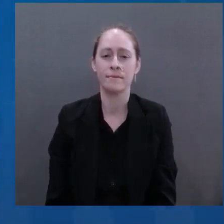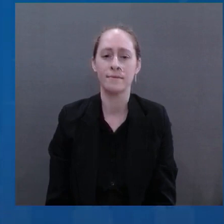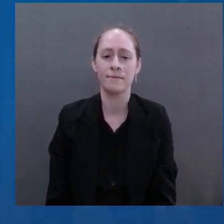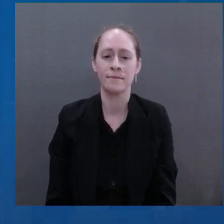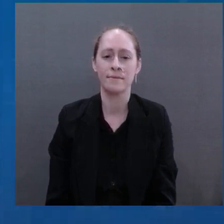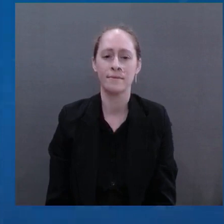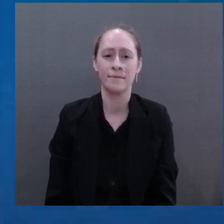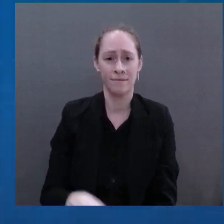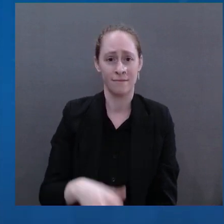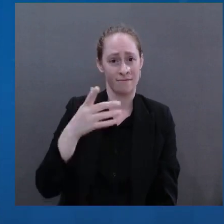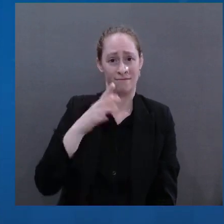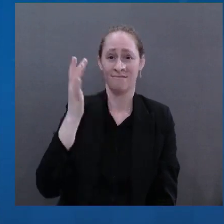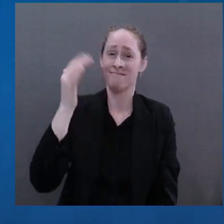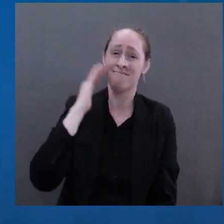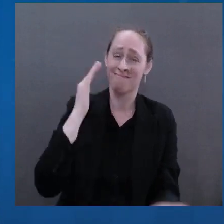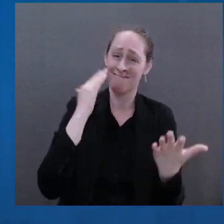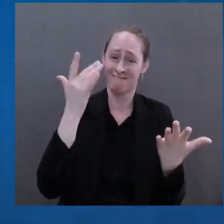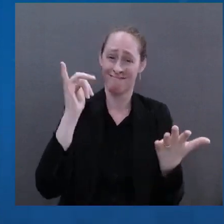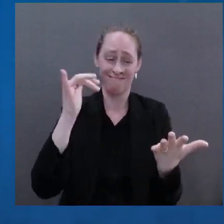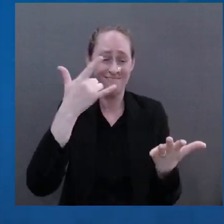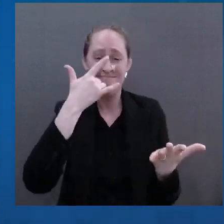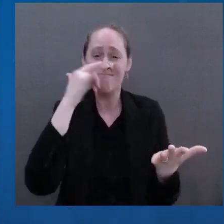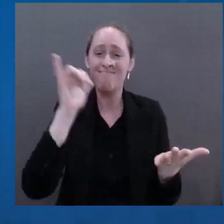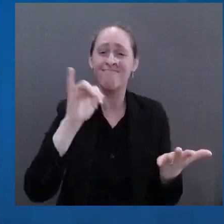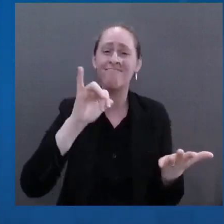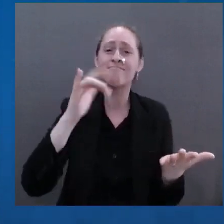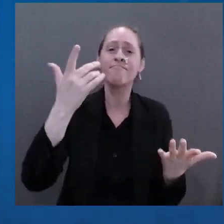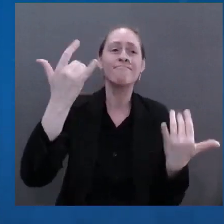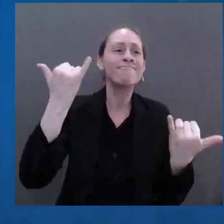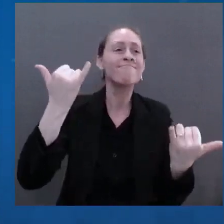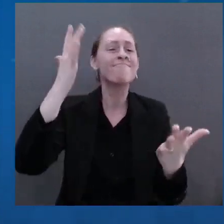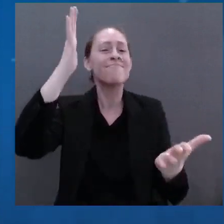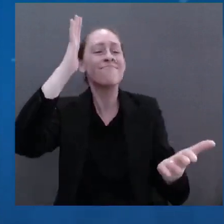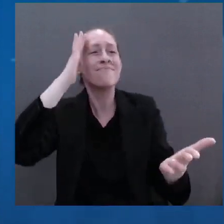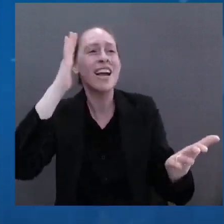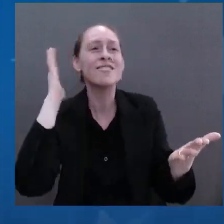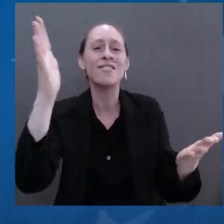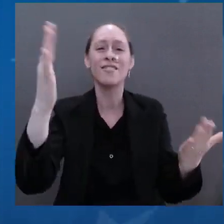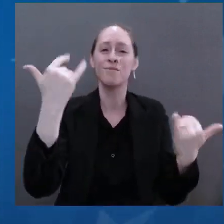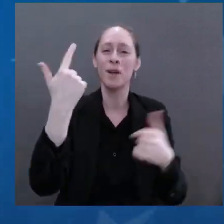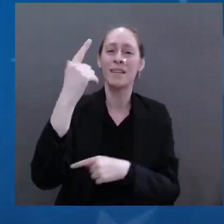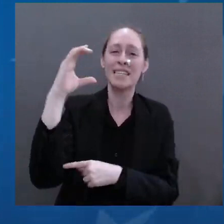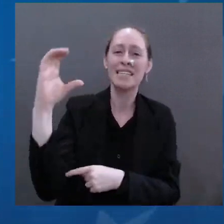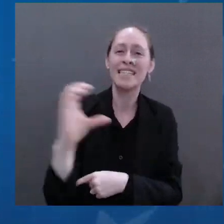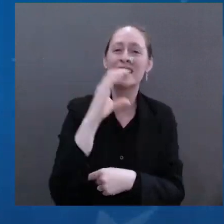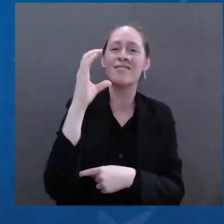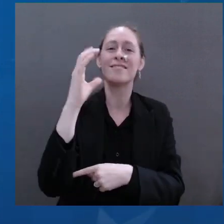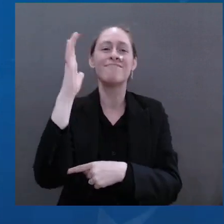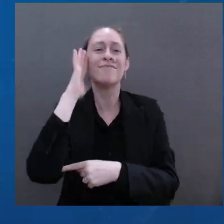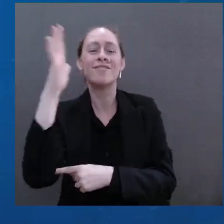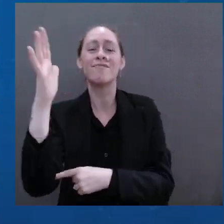Vladimir Putin's aggression has cut you, the Russian people, off from the rest of the world.